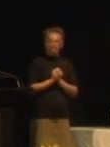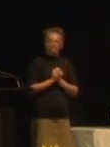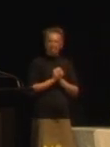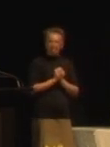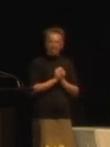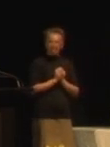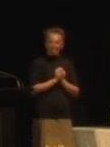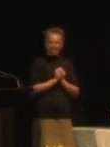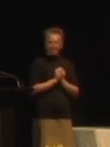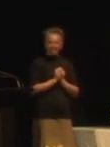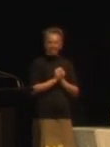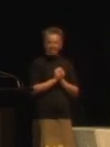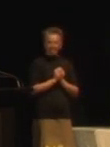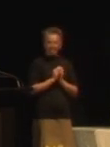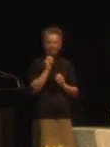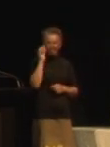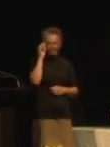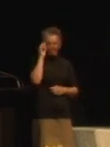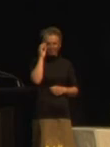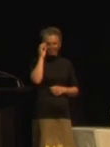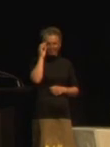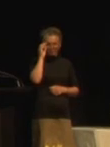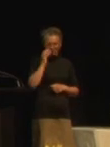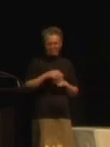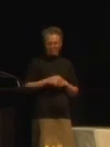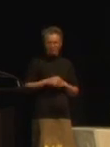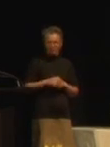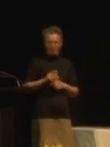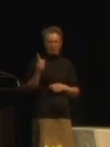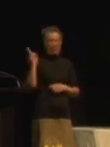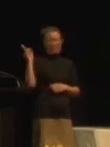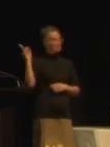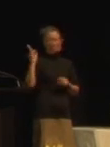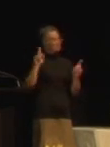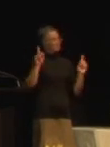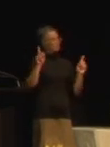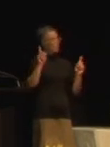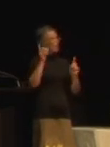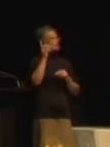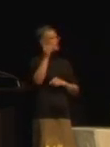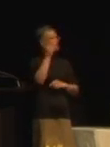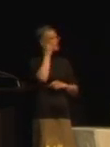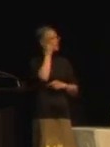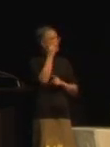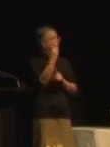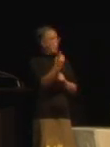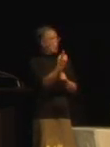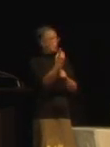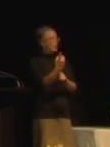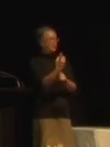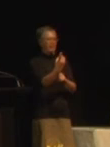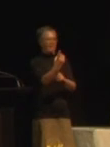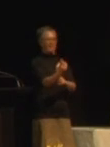This mobile device is a transparent floating phone. It had a virtual NZSL